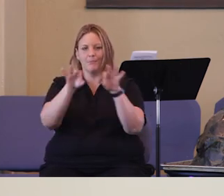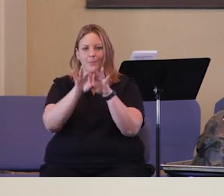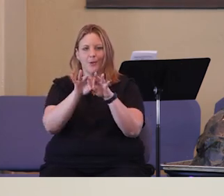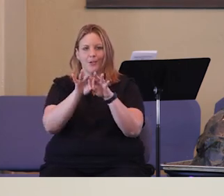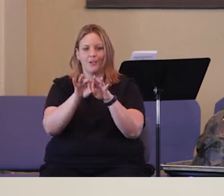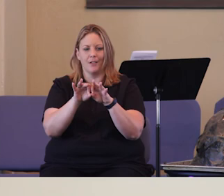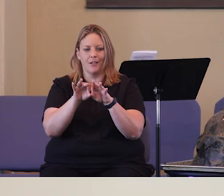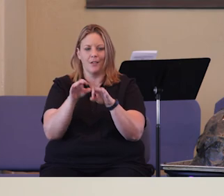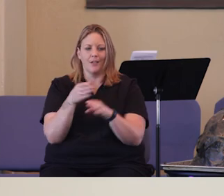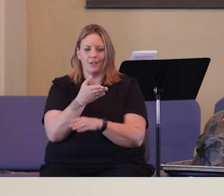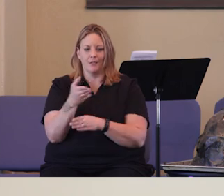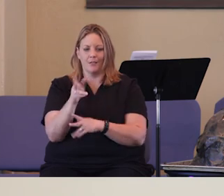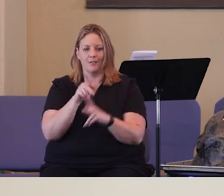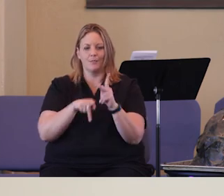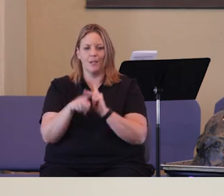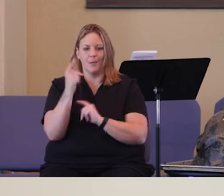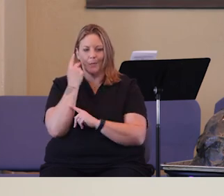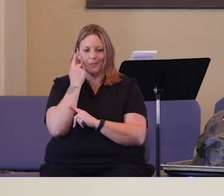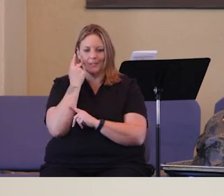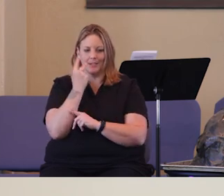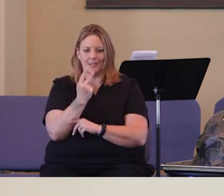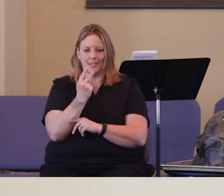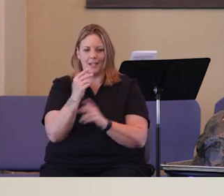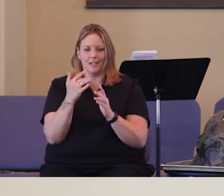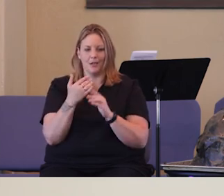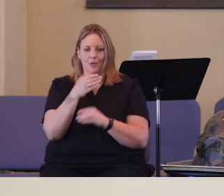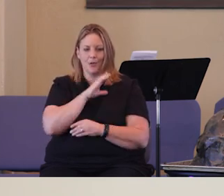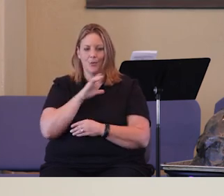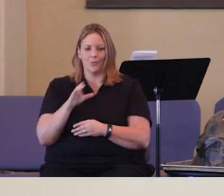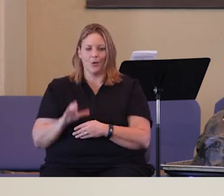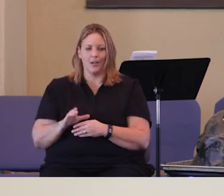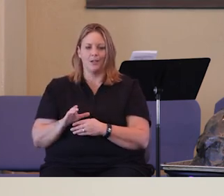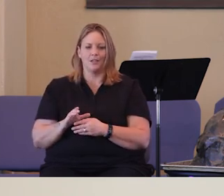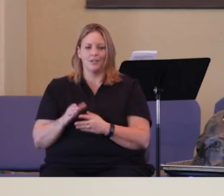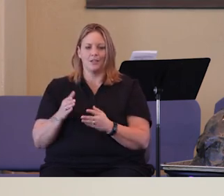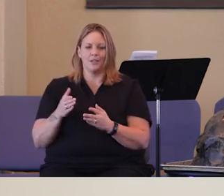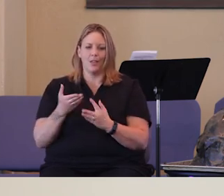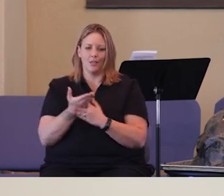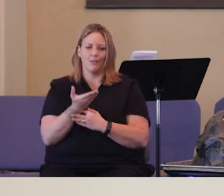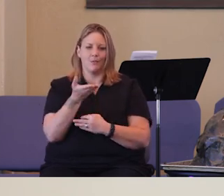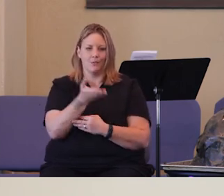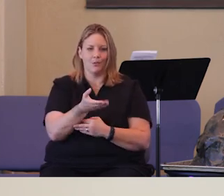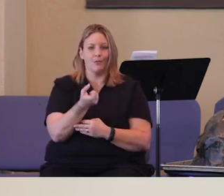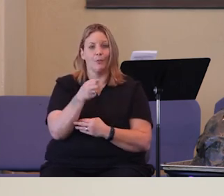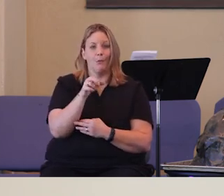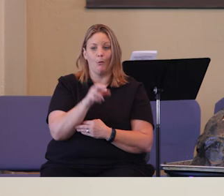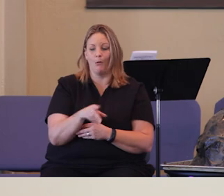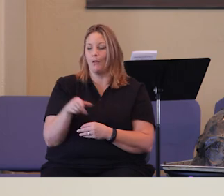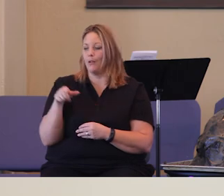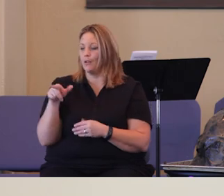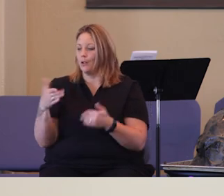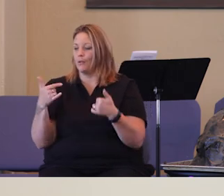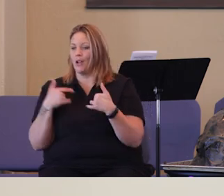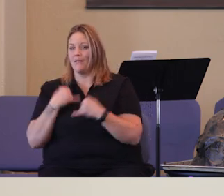what really matters? Them seeing Christ in you or you getting the last word in?